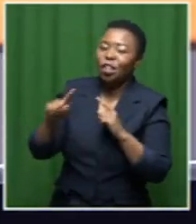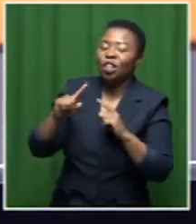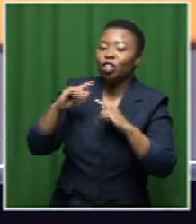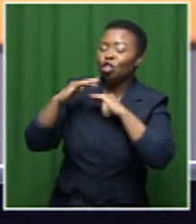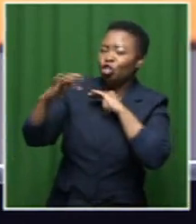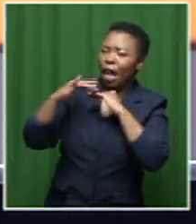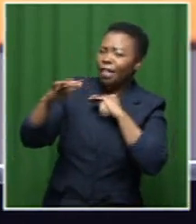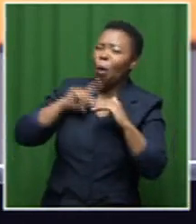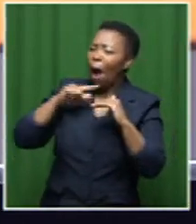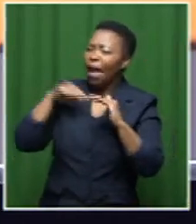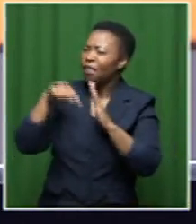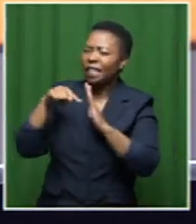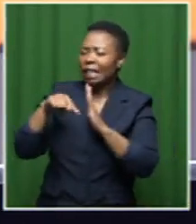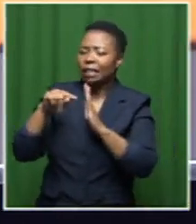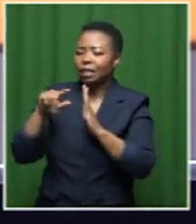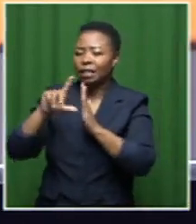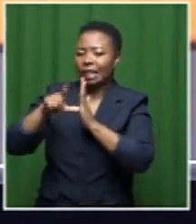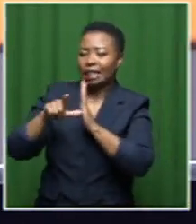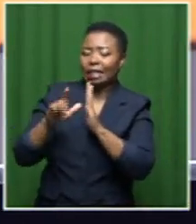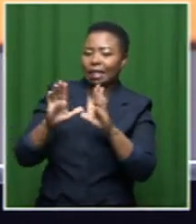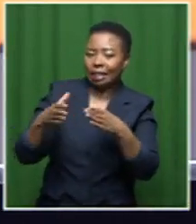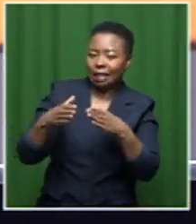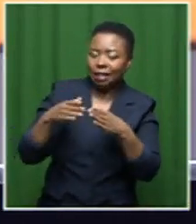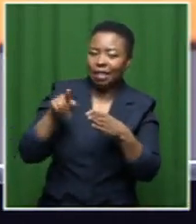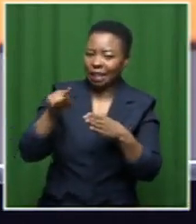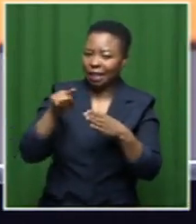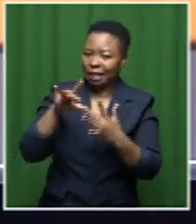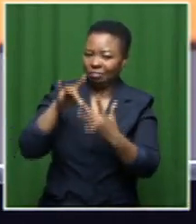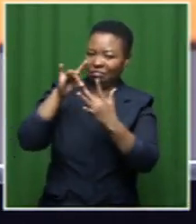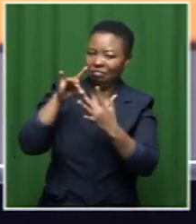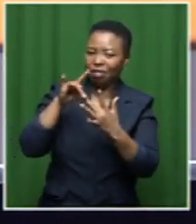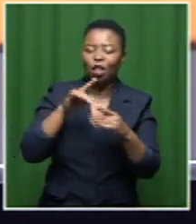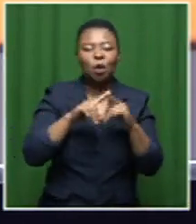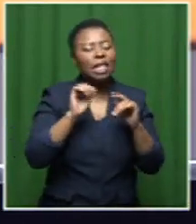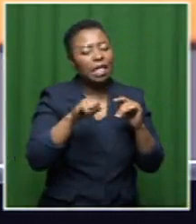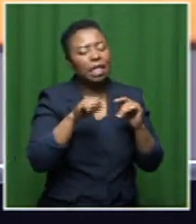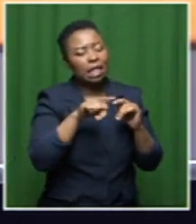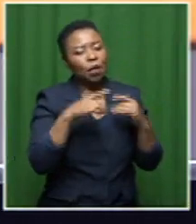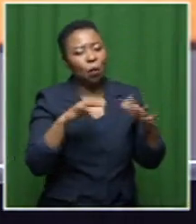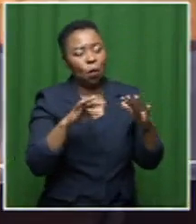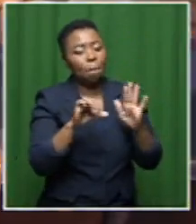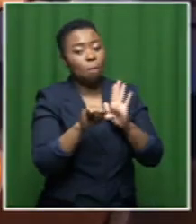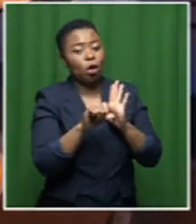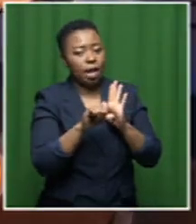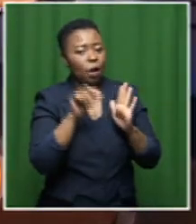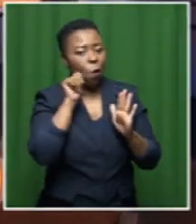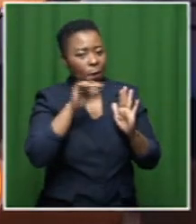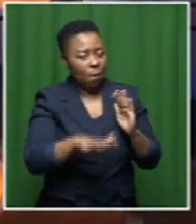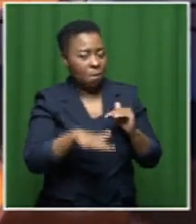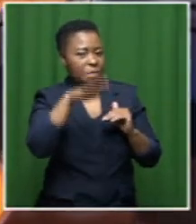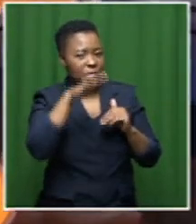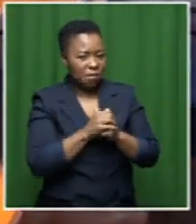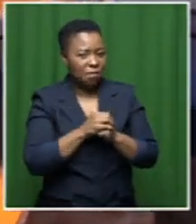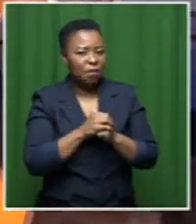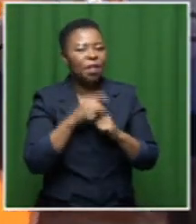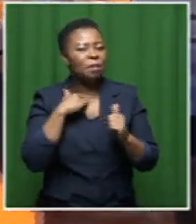this specific genre spoke to you master played absolutely amazing jazz records when I was growing up and I always